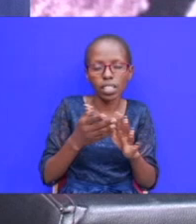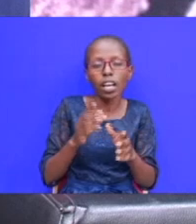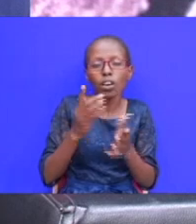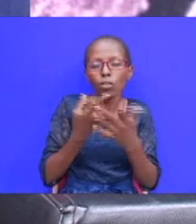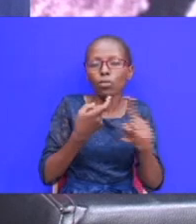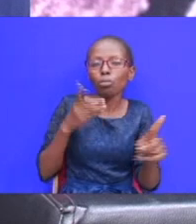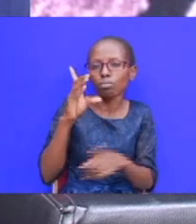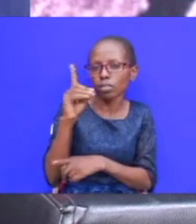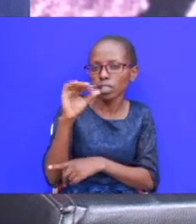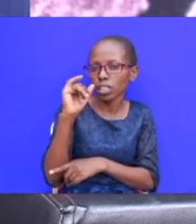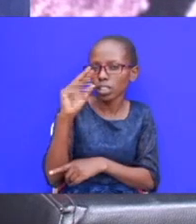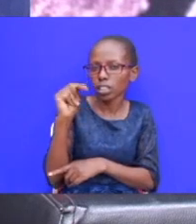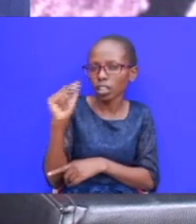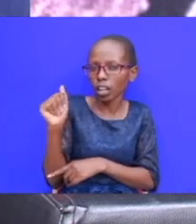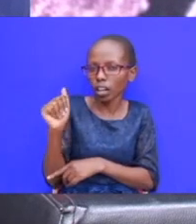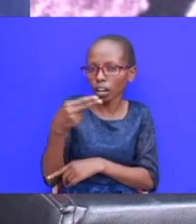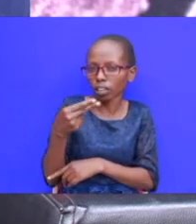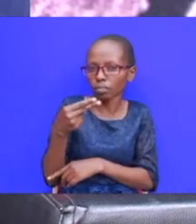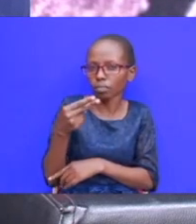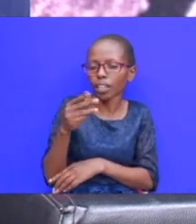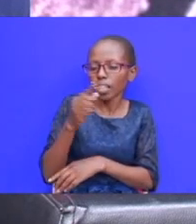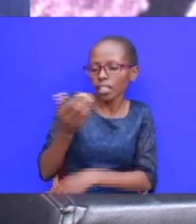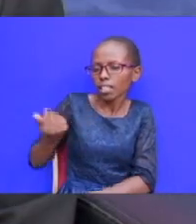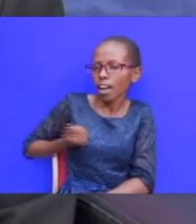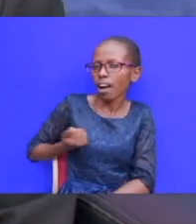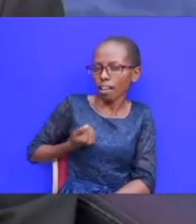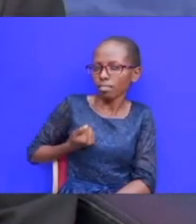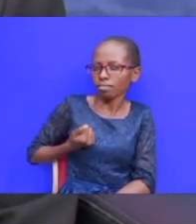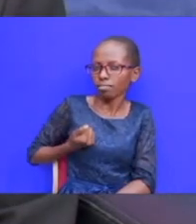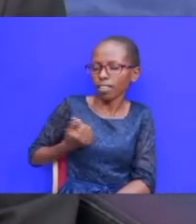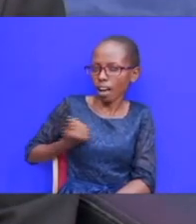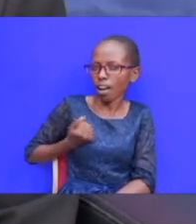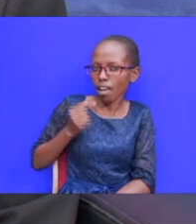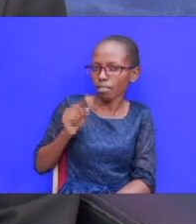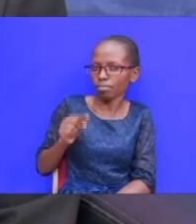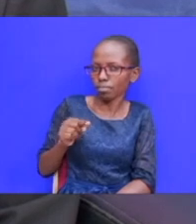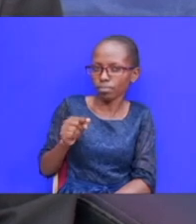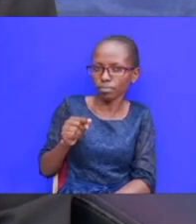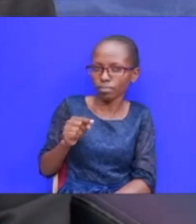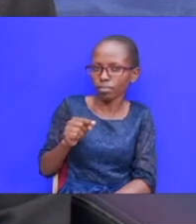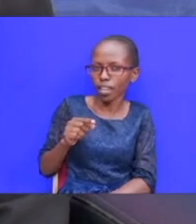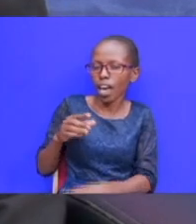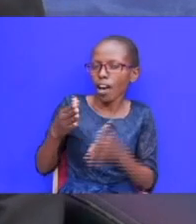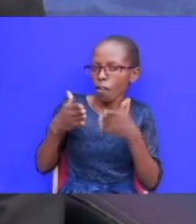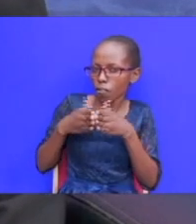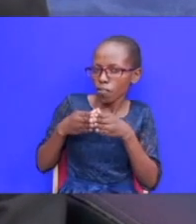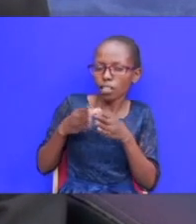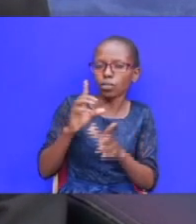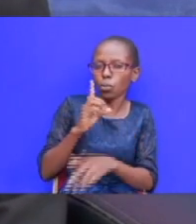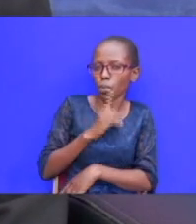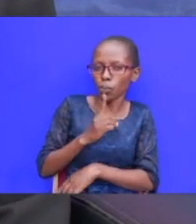because now this is this is a lady a girl i want to call her a girl a virgin and she has been raped